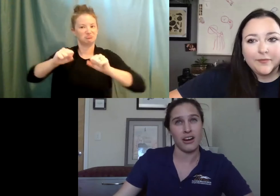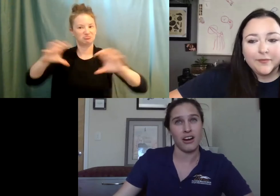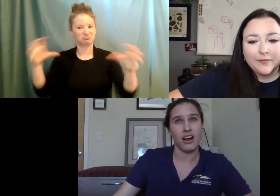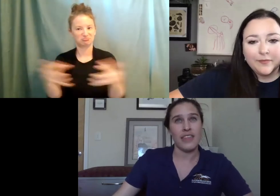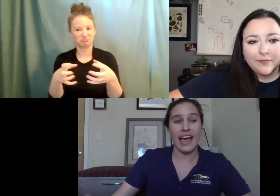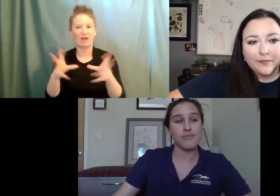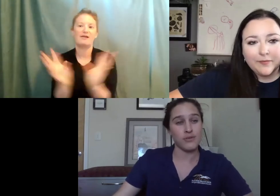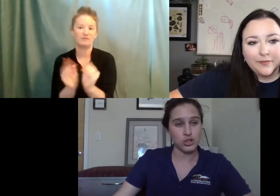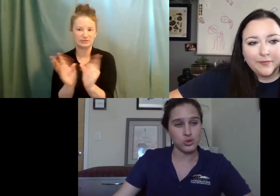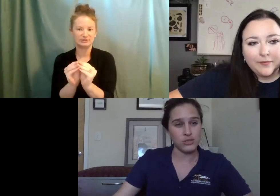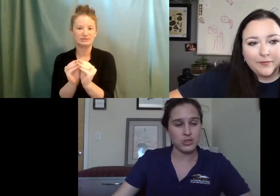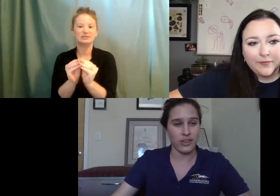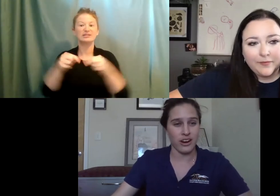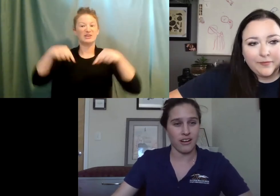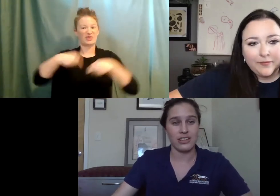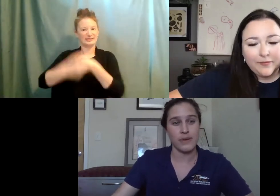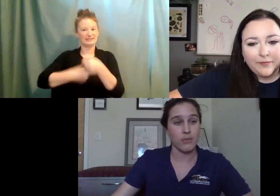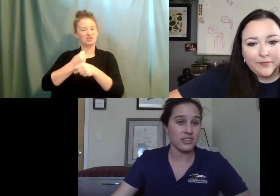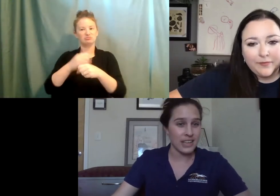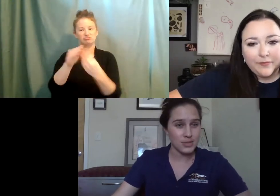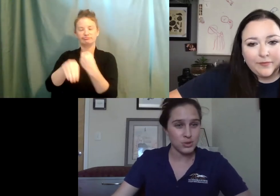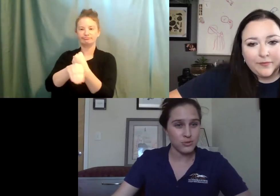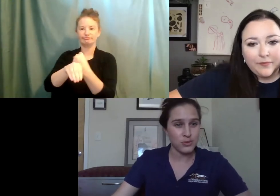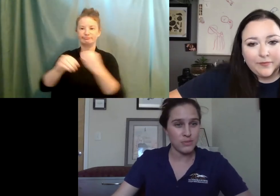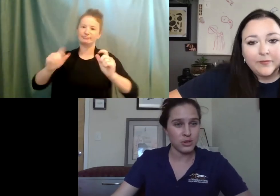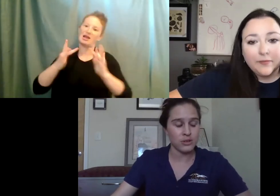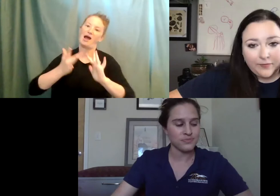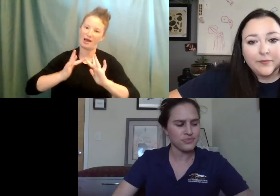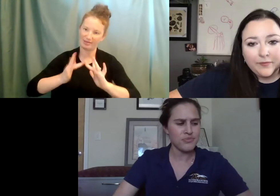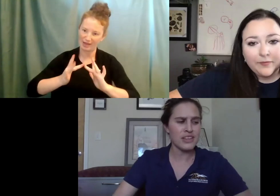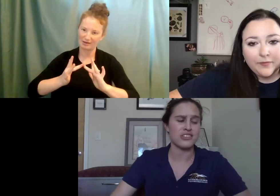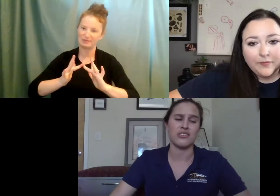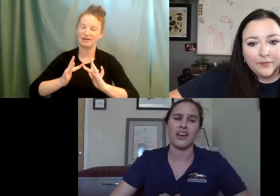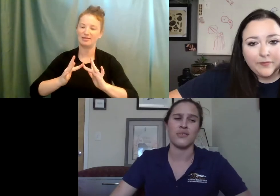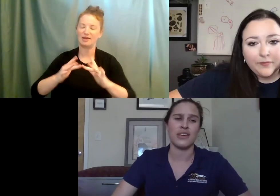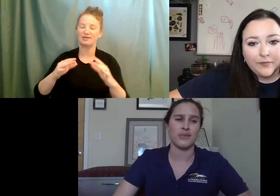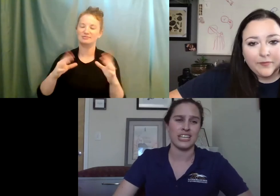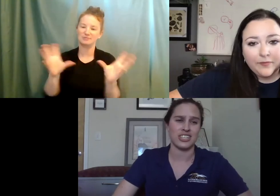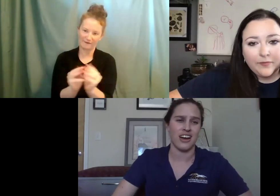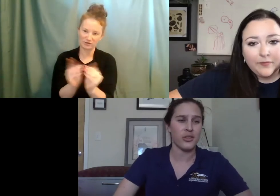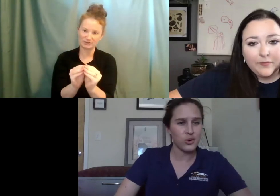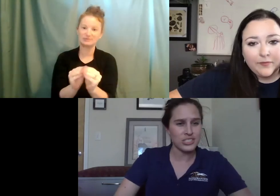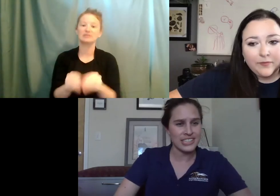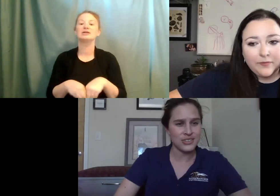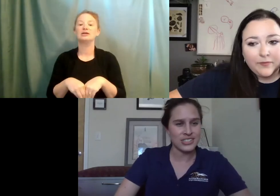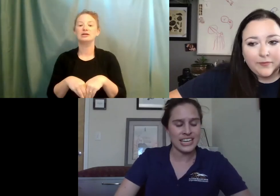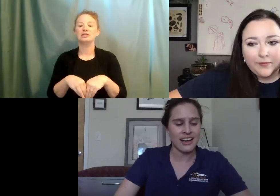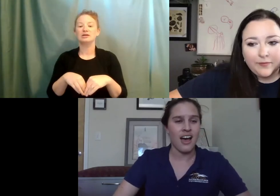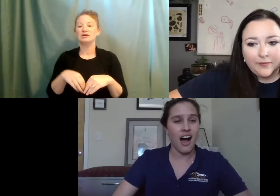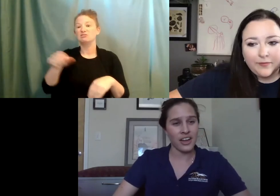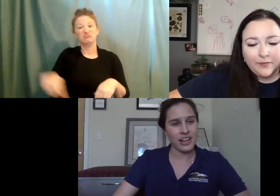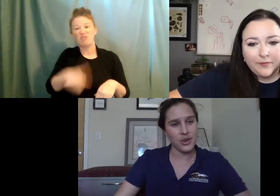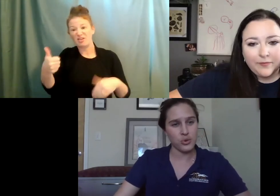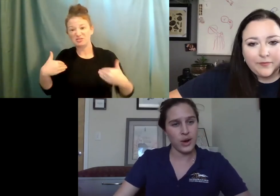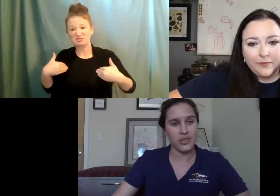this upcoming year, they have been virtual. So they're a little bit more accessible for people. There's a lot of information, other courses that you can